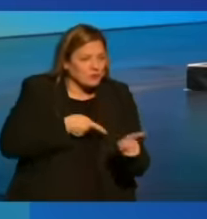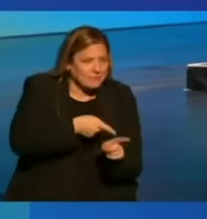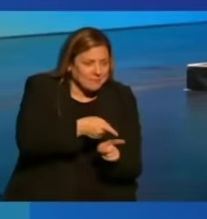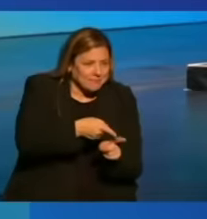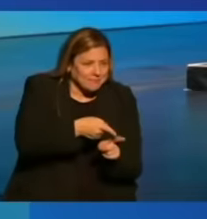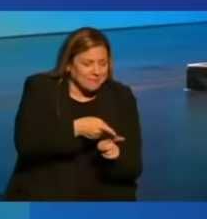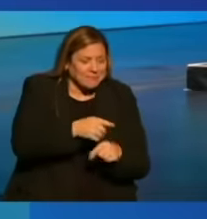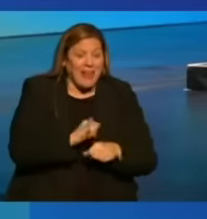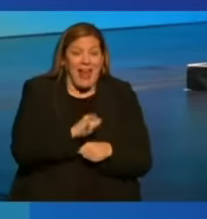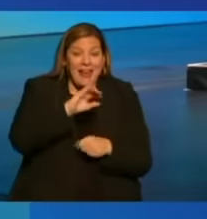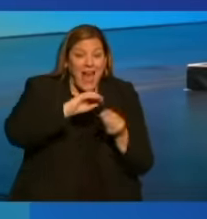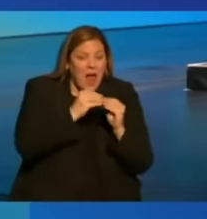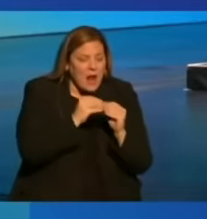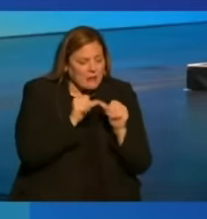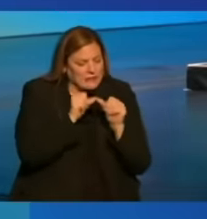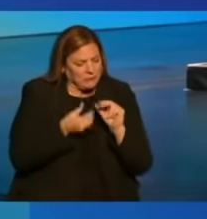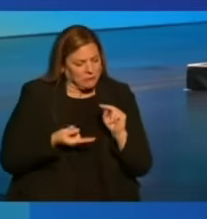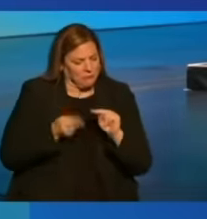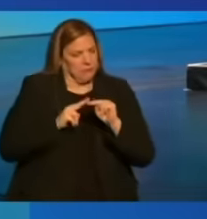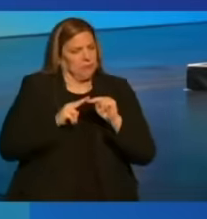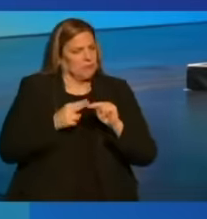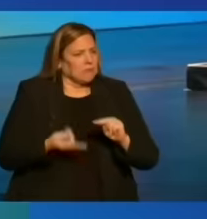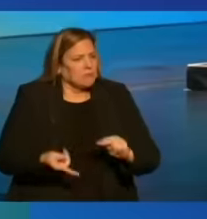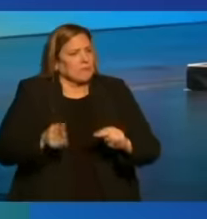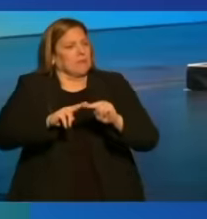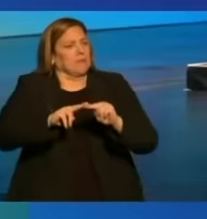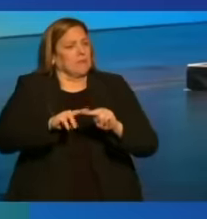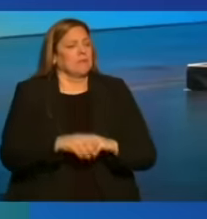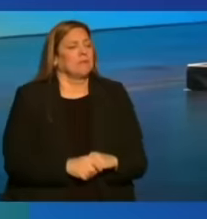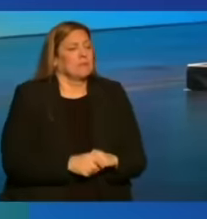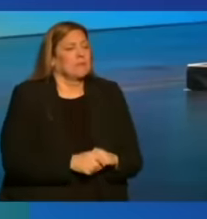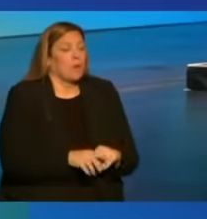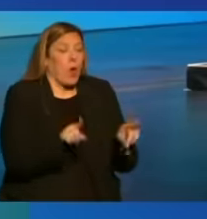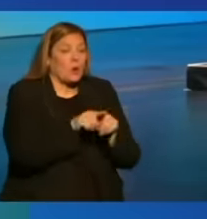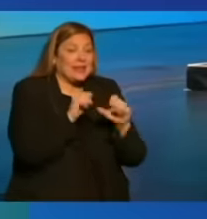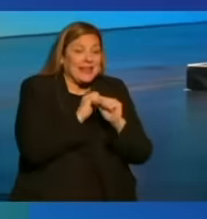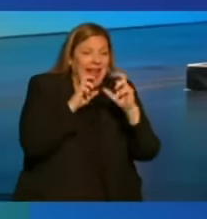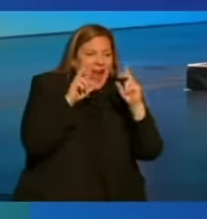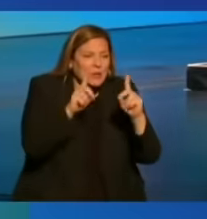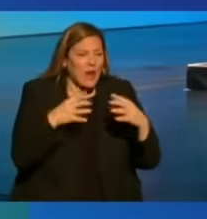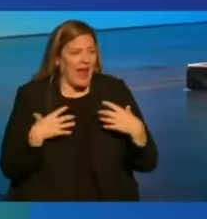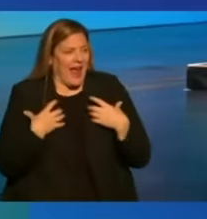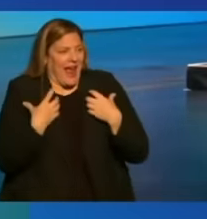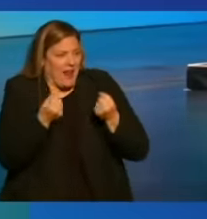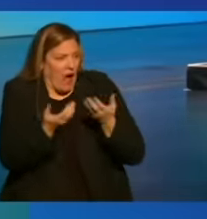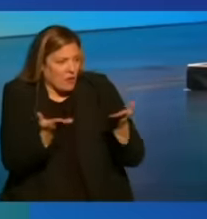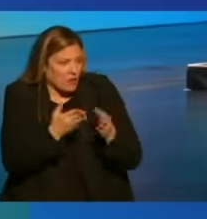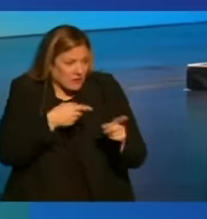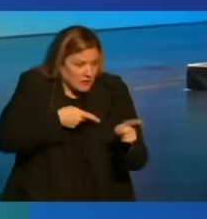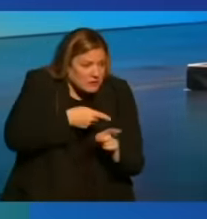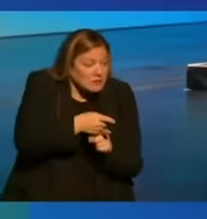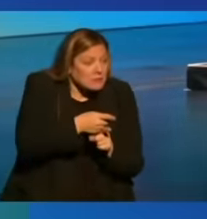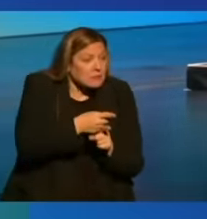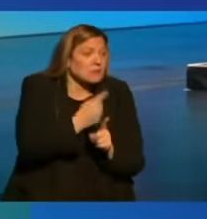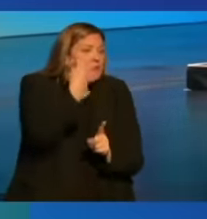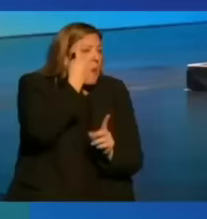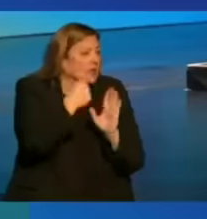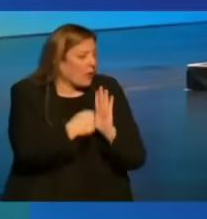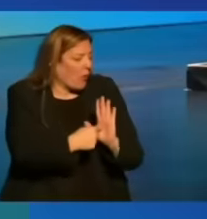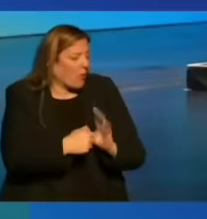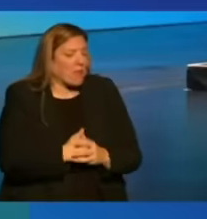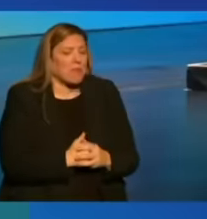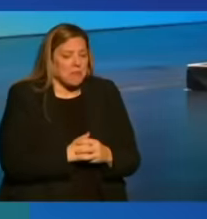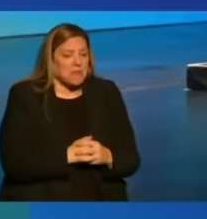keeps on growing. And in the education and health services sector, just to take one example,